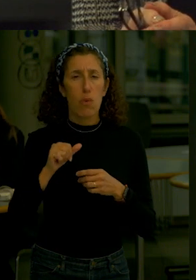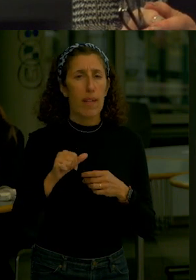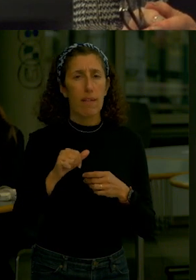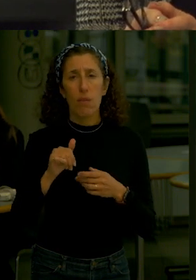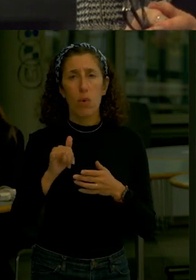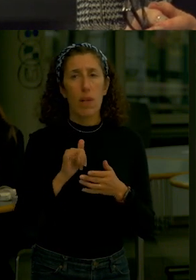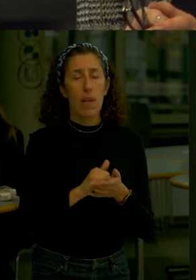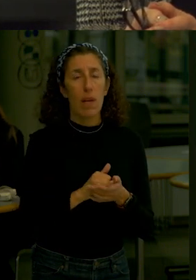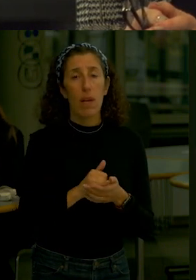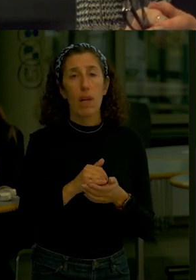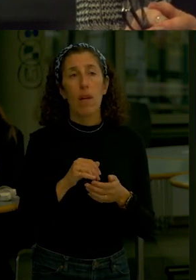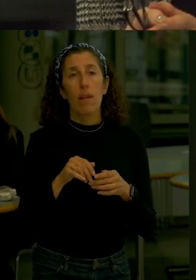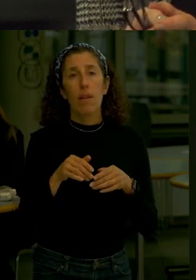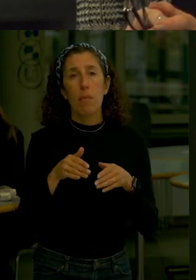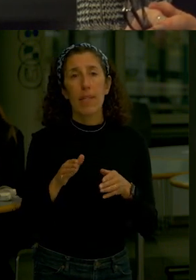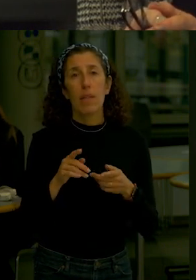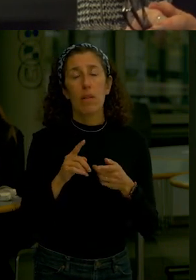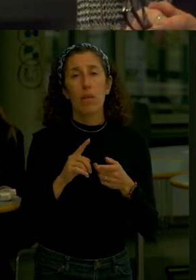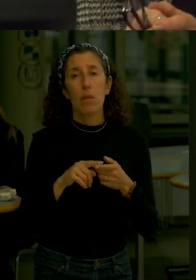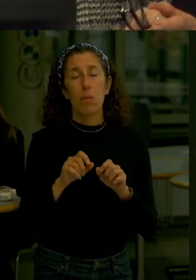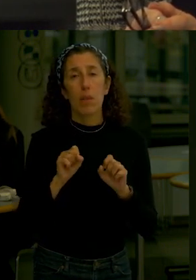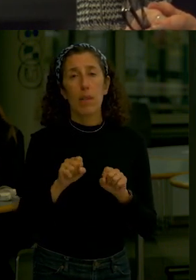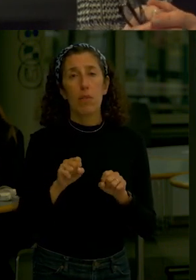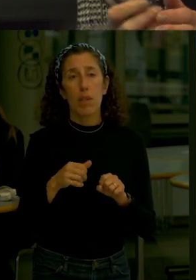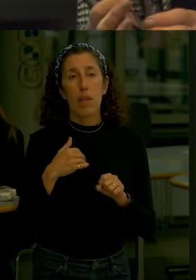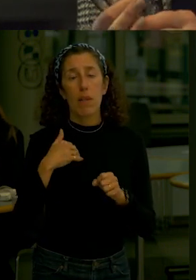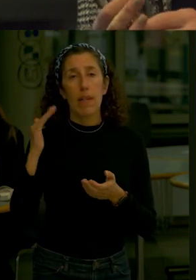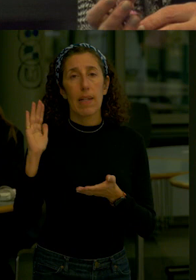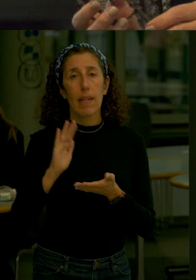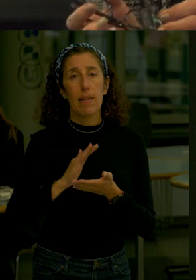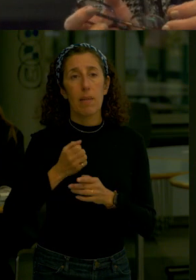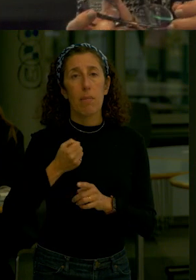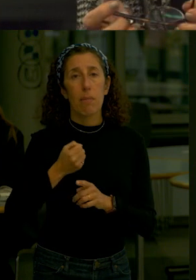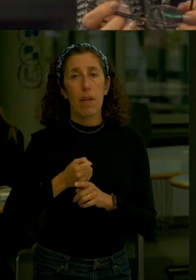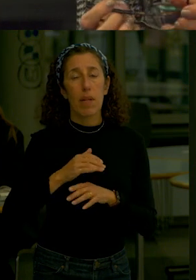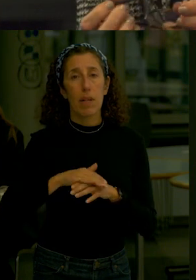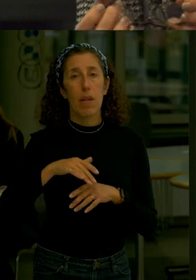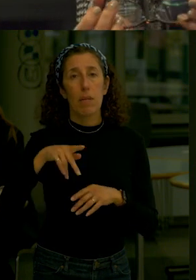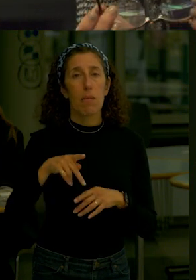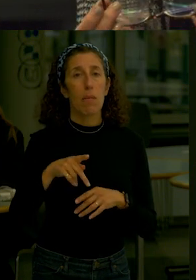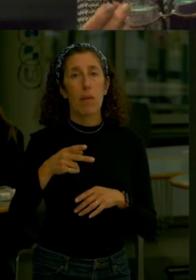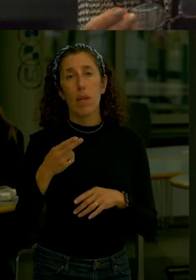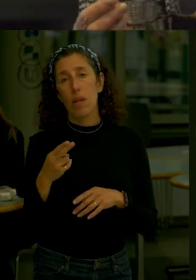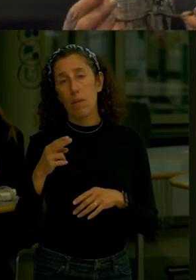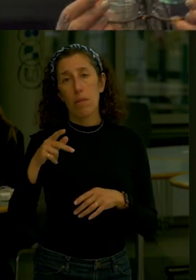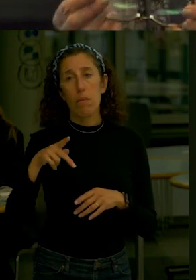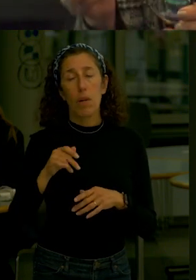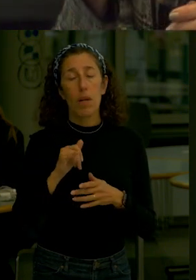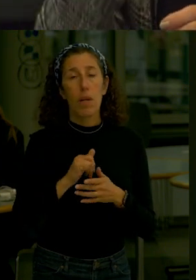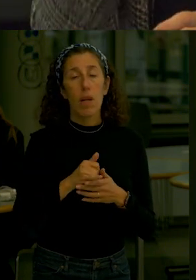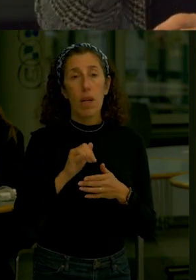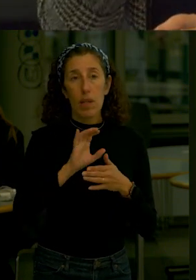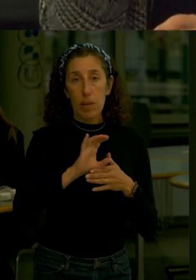As a means for potentially having less impact on Pump House Park The conclusion that we've